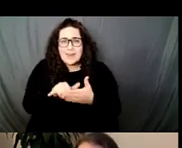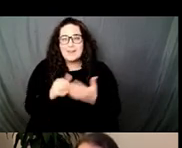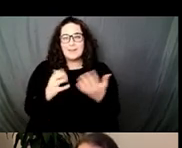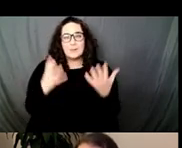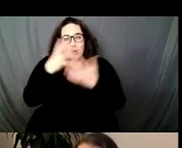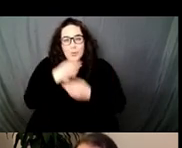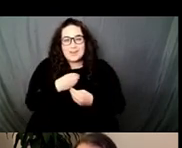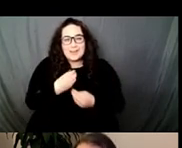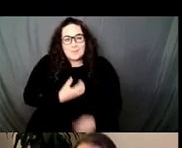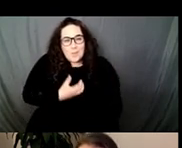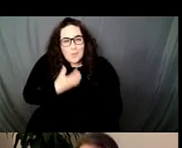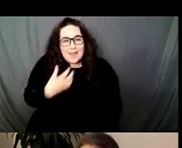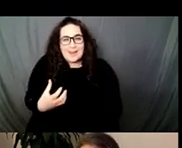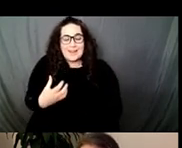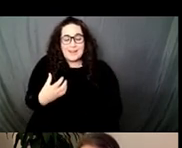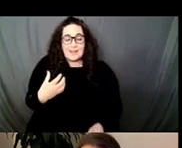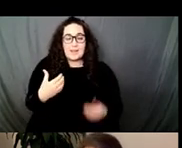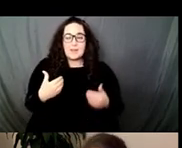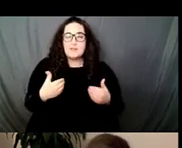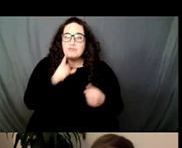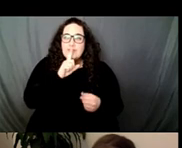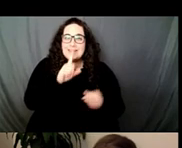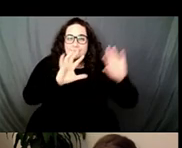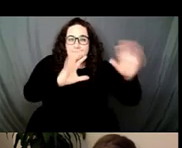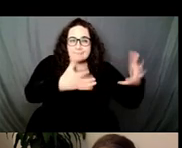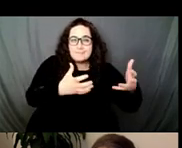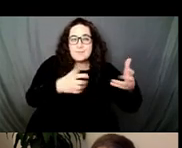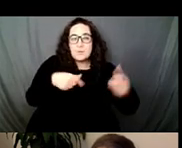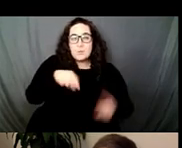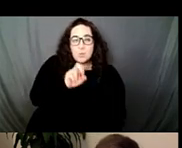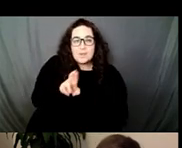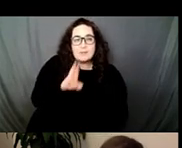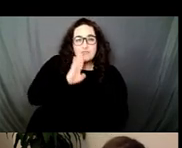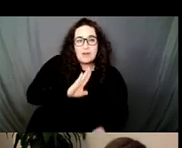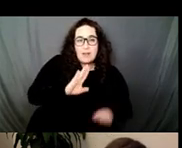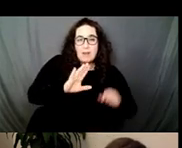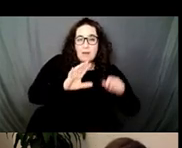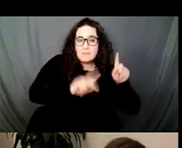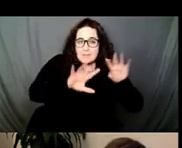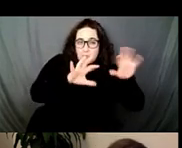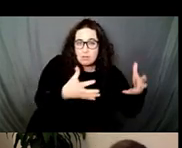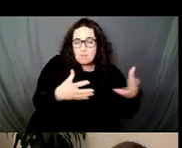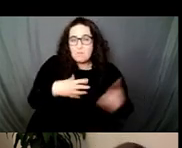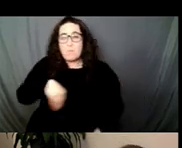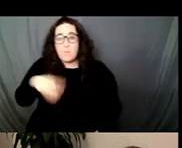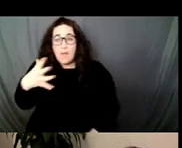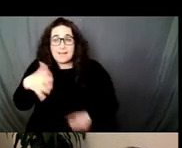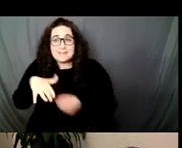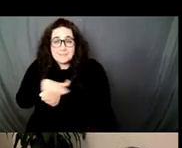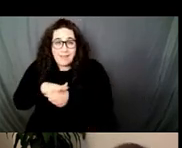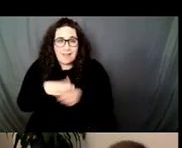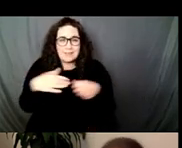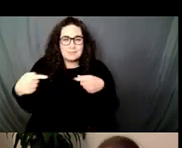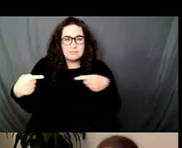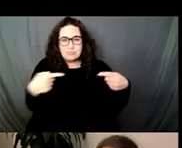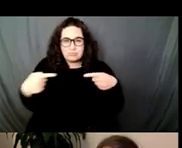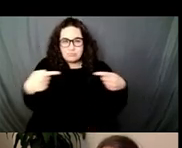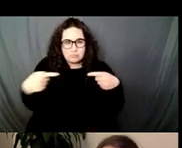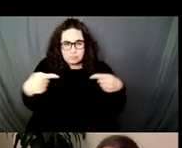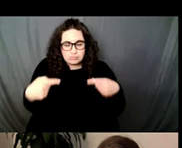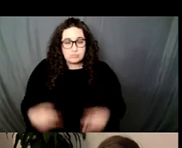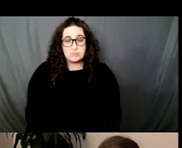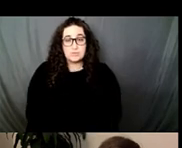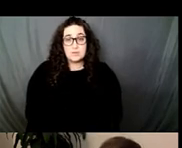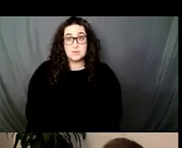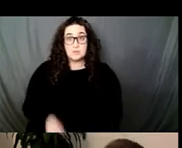confrontational nature of queer brown difference as it entered into white spaces. The gambit worked and he got entry.